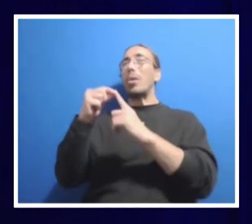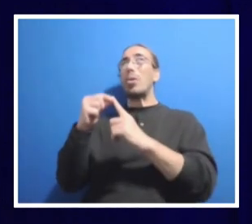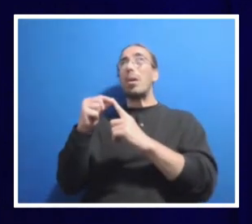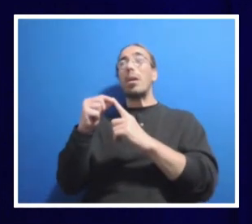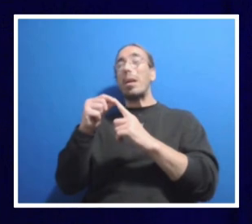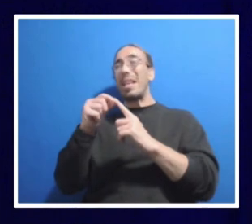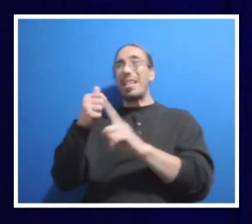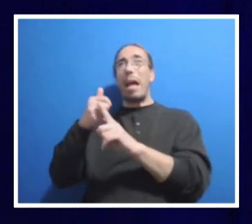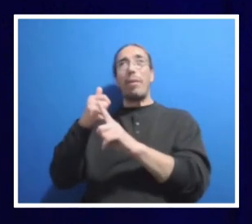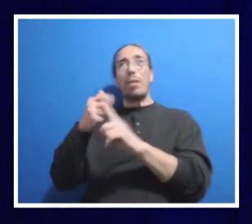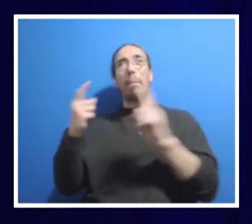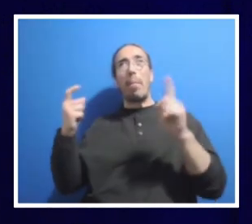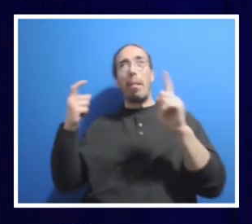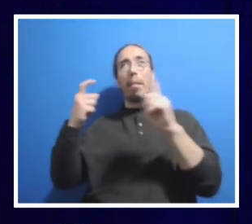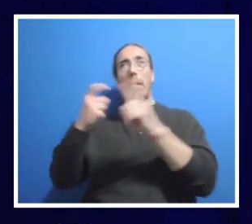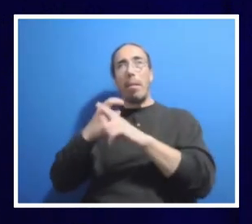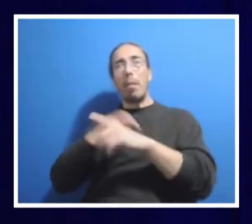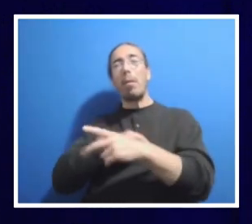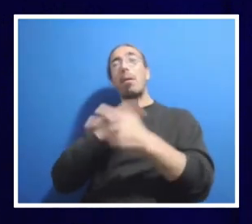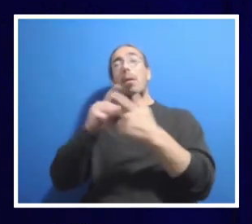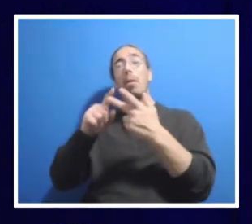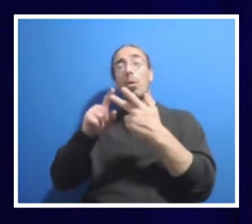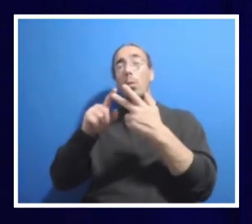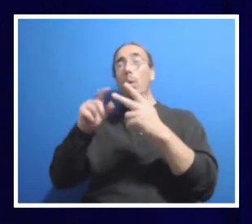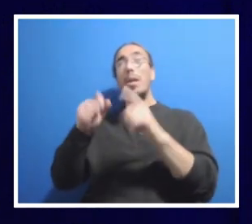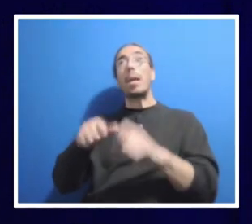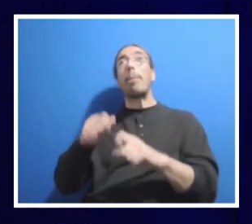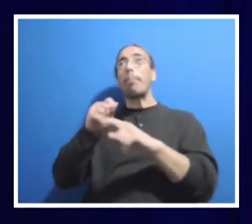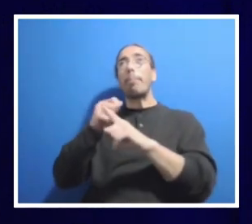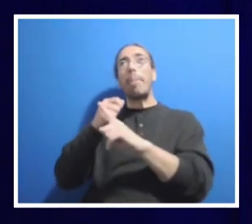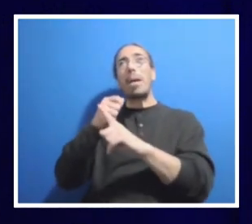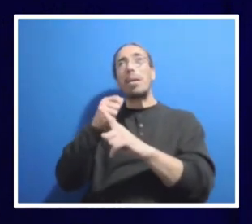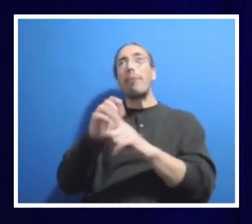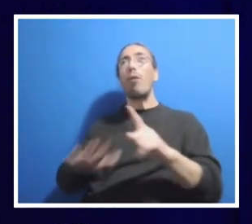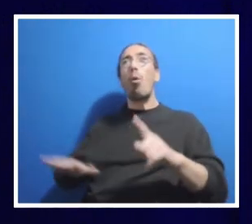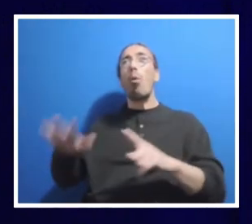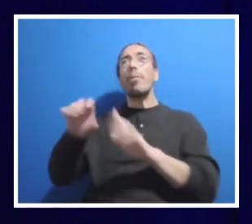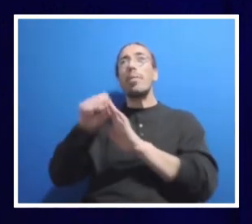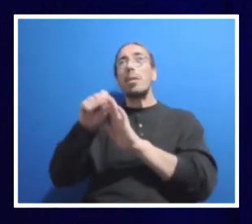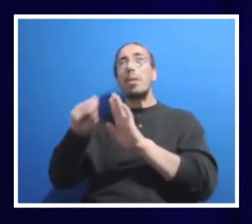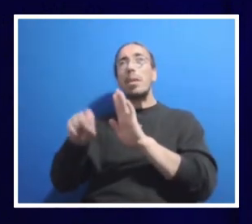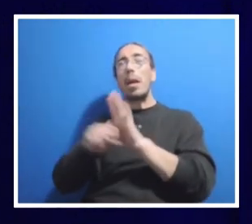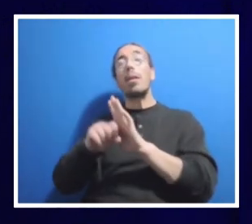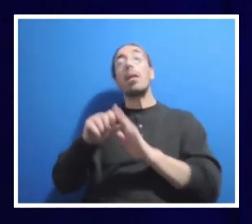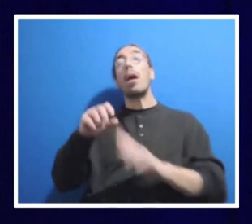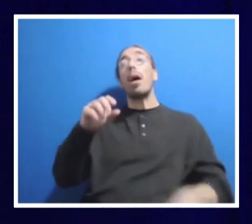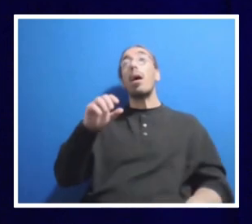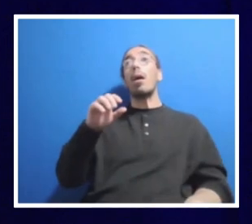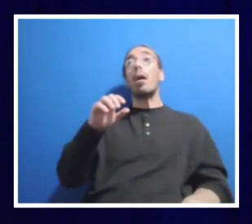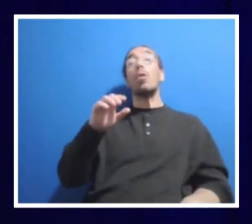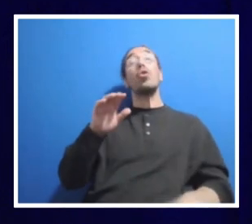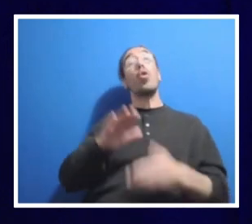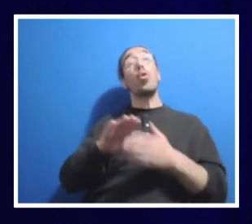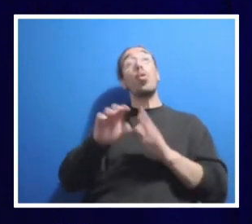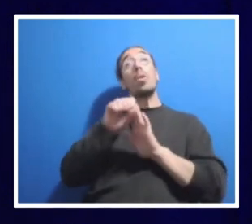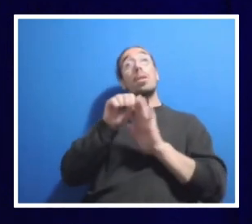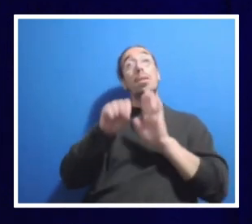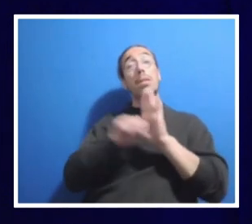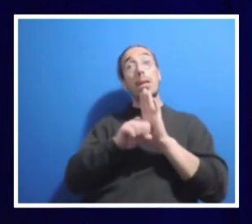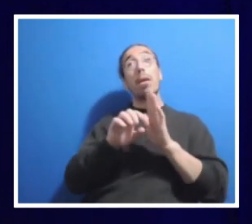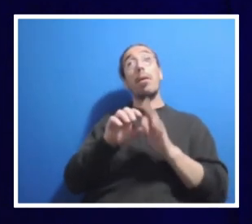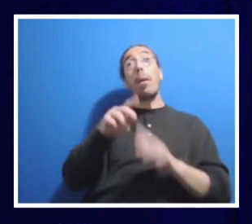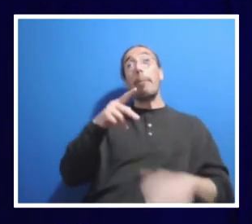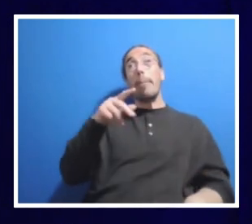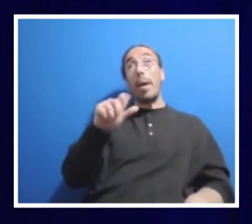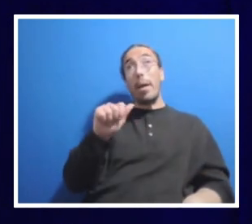it, the fact that we can impact an entire state when you look at it. So the Commonwealth campuses, we need to think through